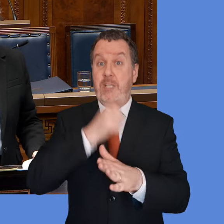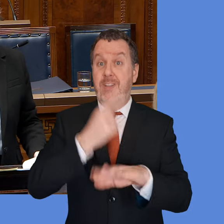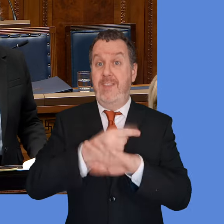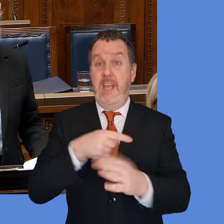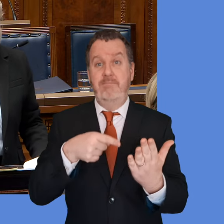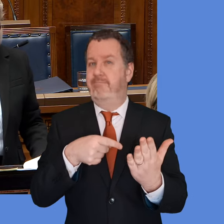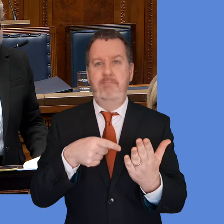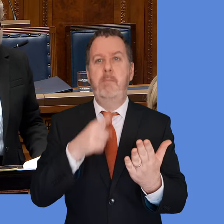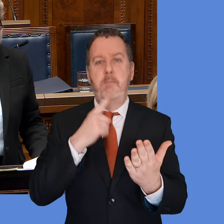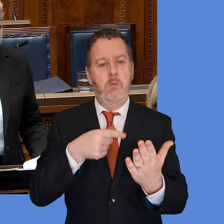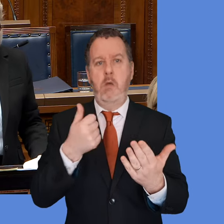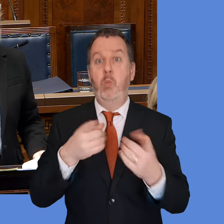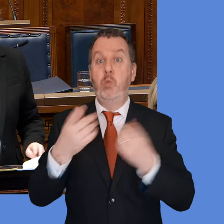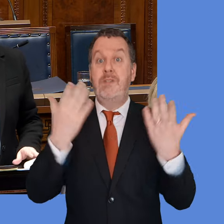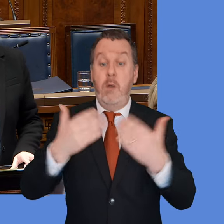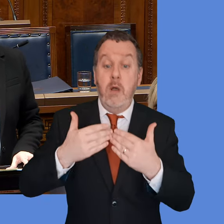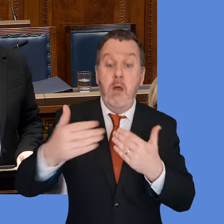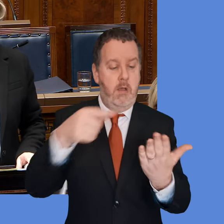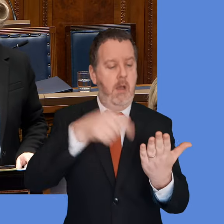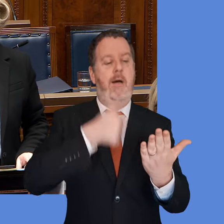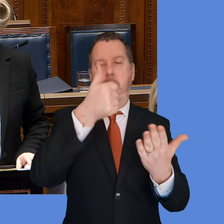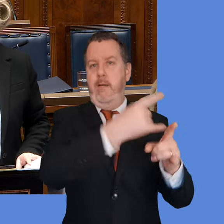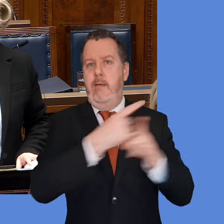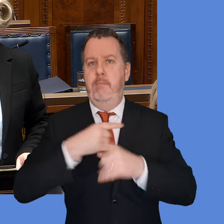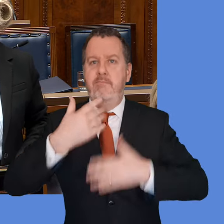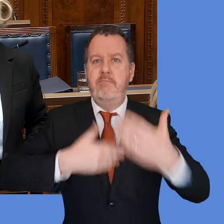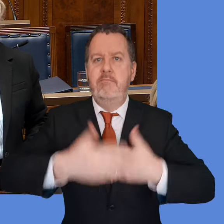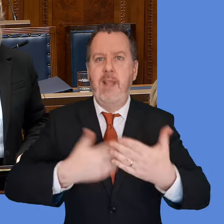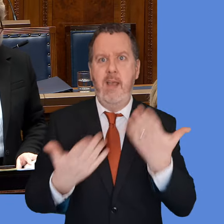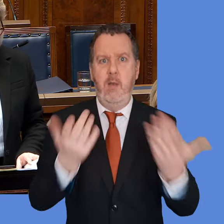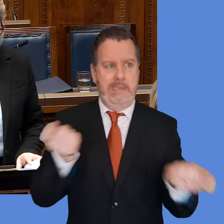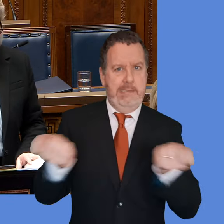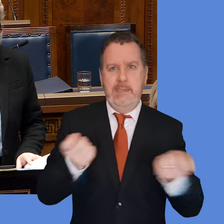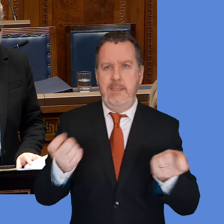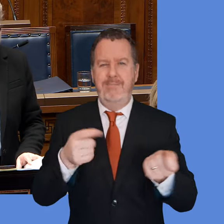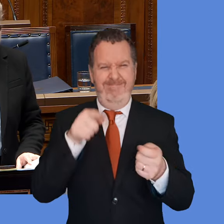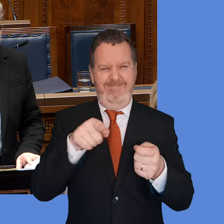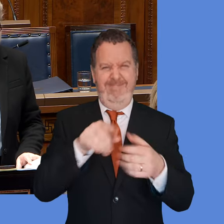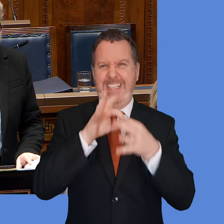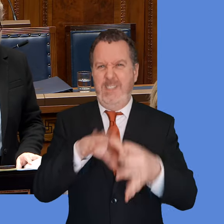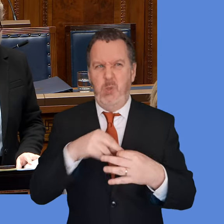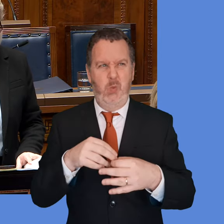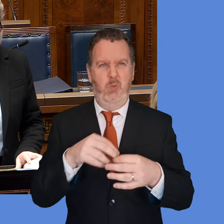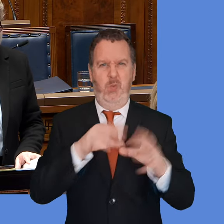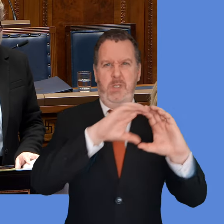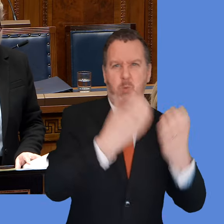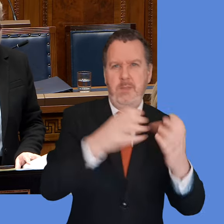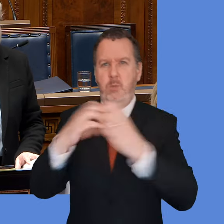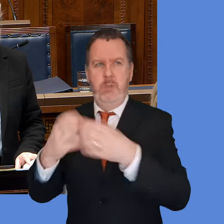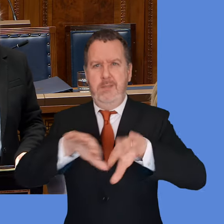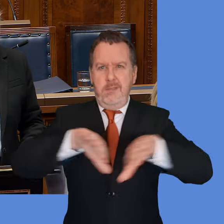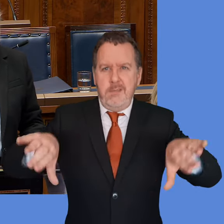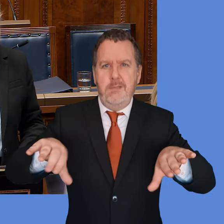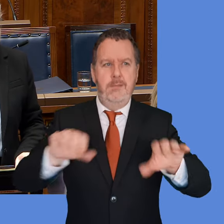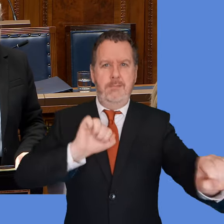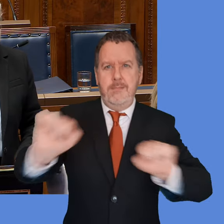that report. It doesn't provide all the solutions, but it certainly offers us a way forward in terms of how we can deal with the issues at the